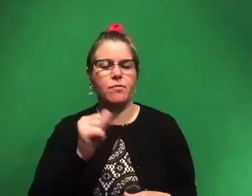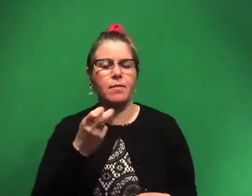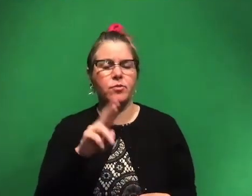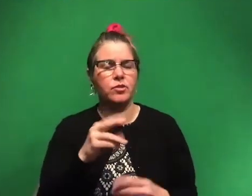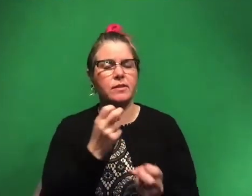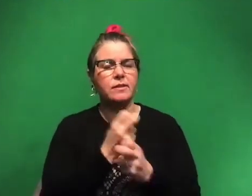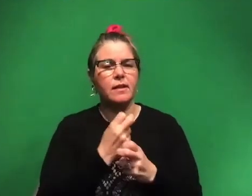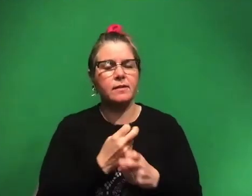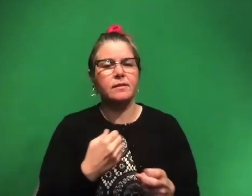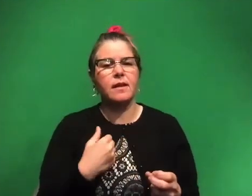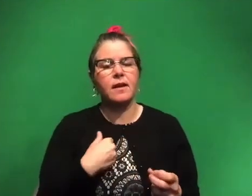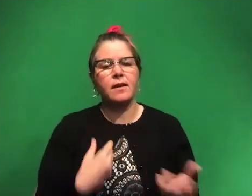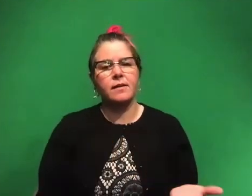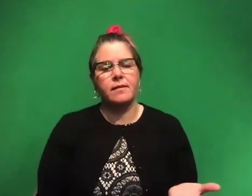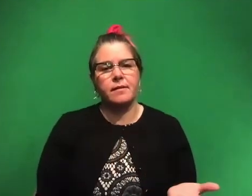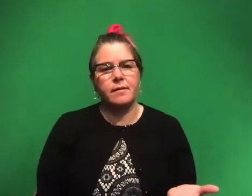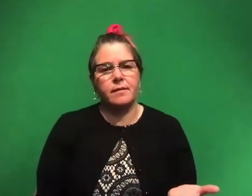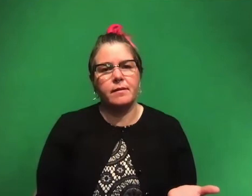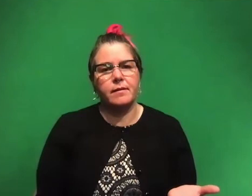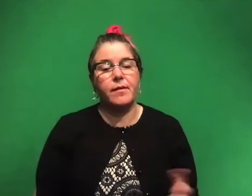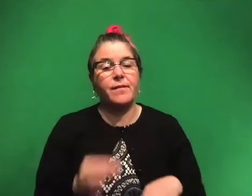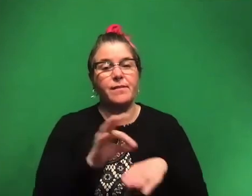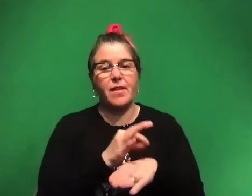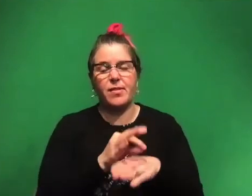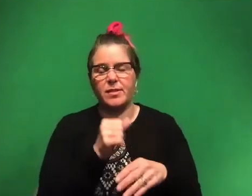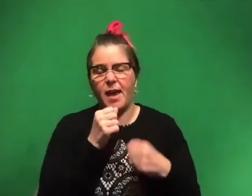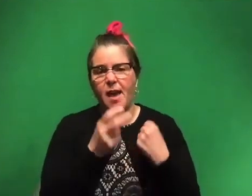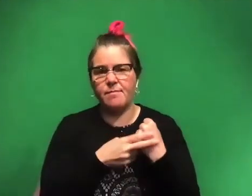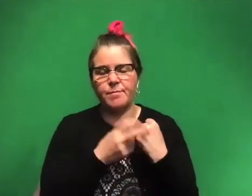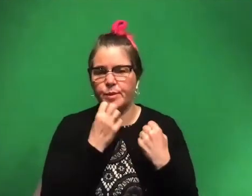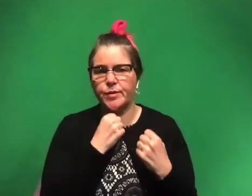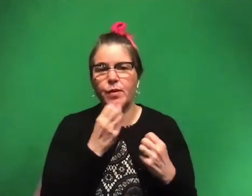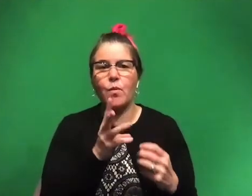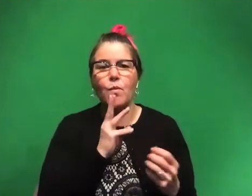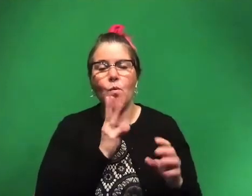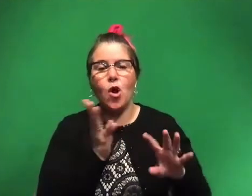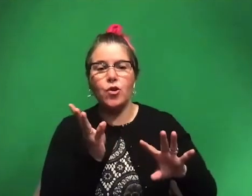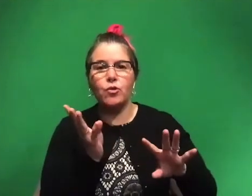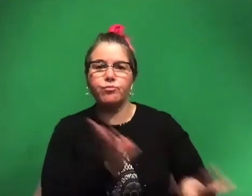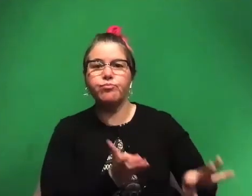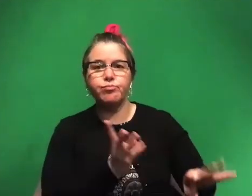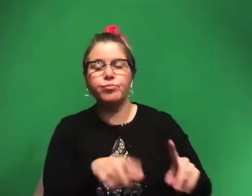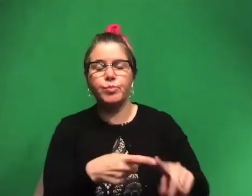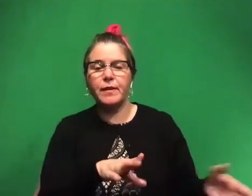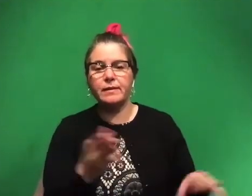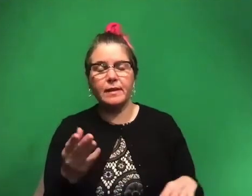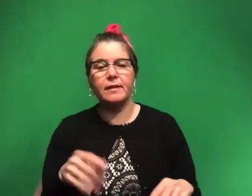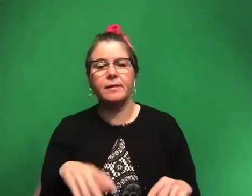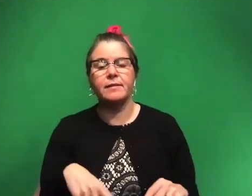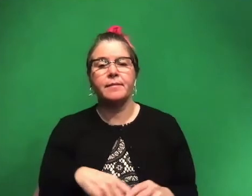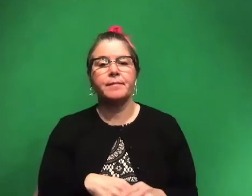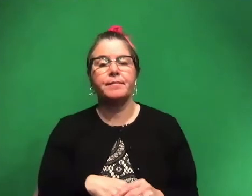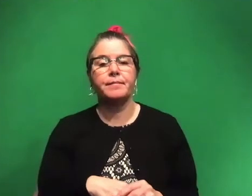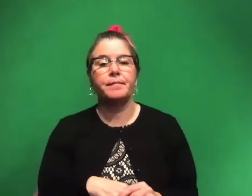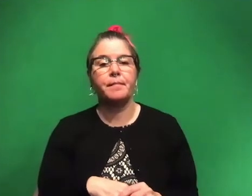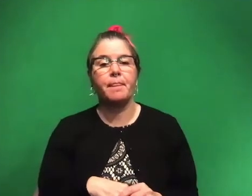had, you know, their feathers weren't preserved. There was, the water was running when they were dead in that Creek. And the reason